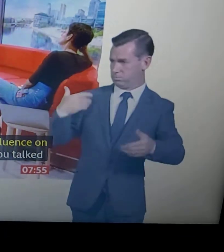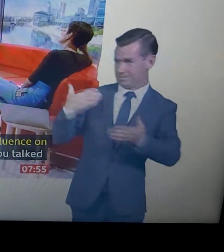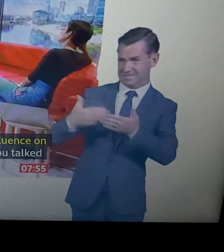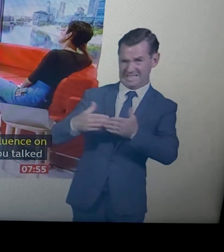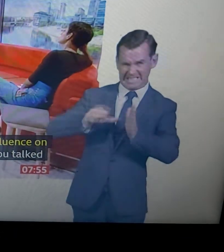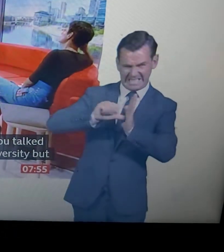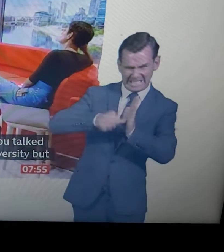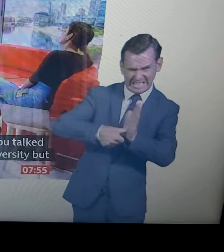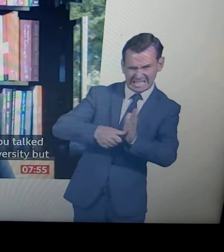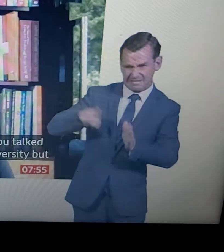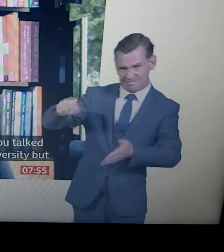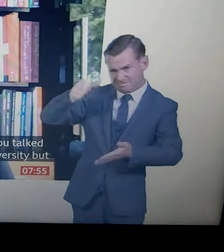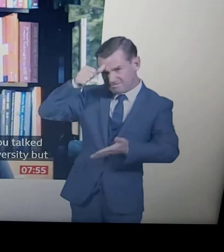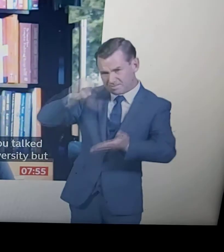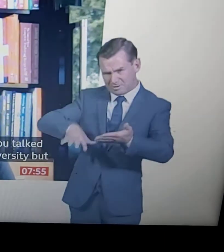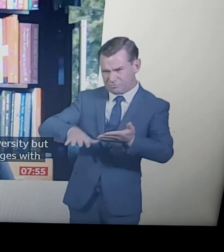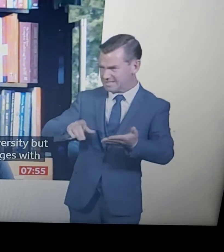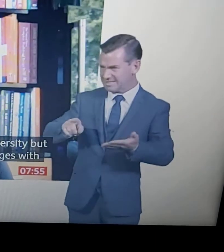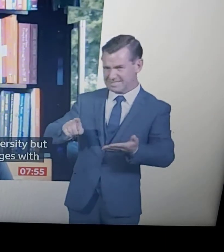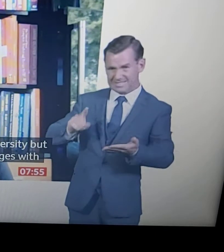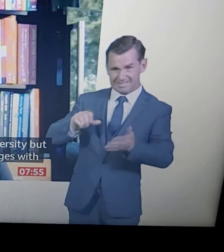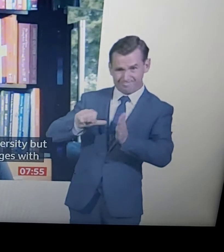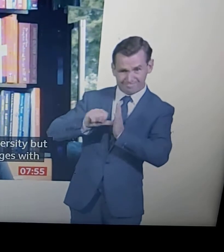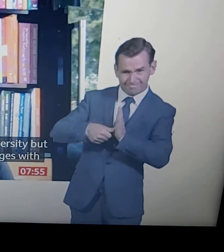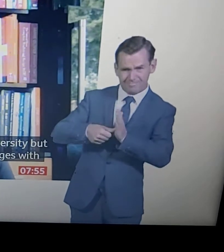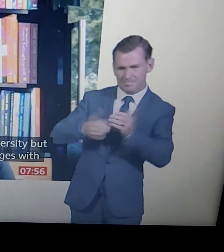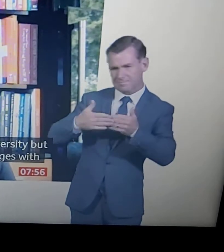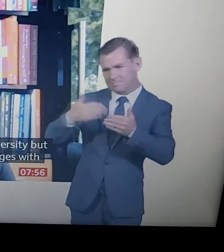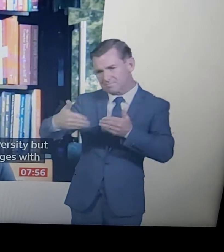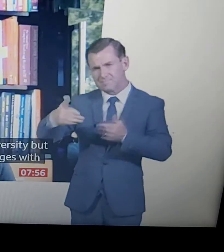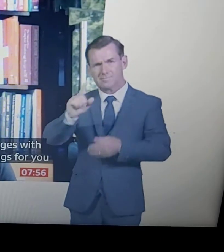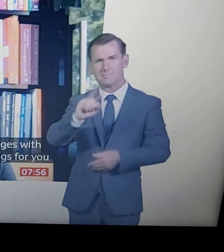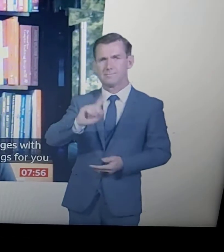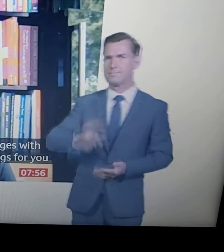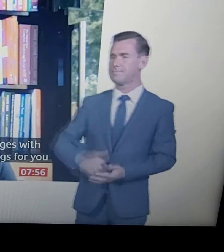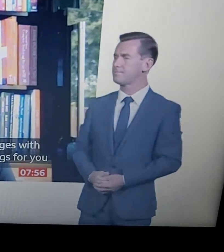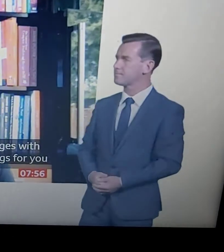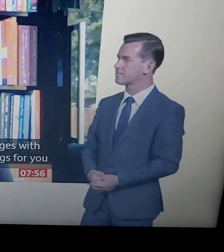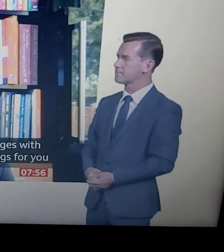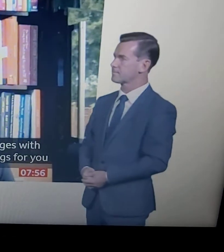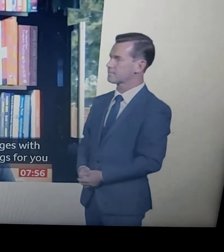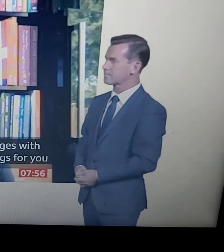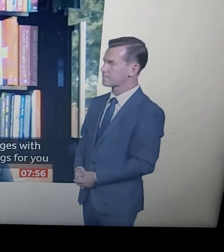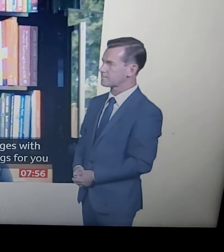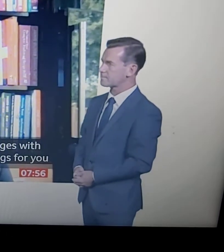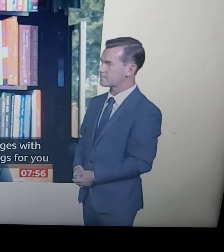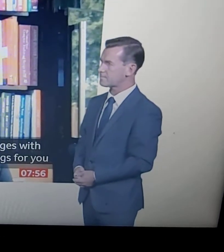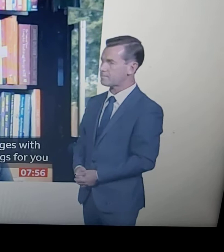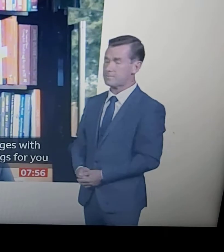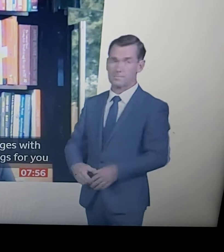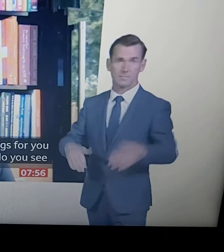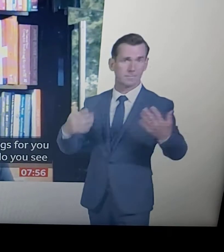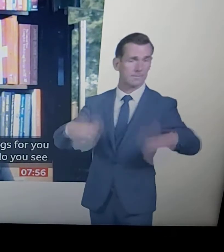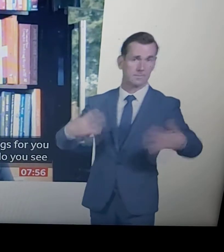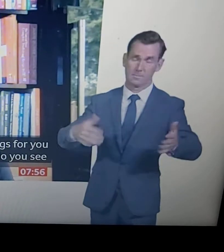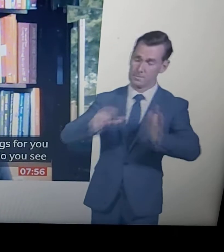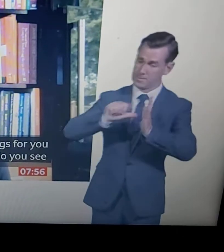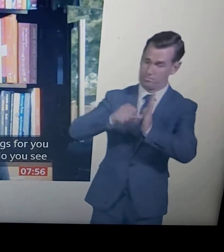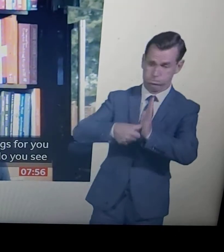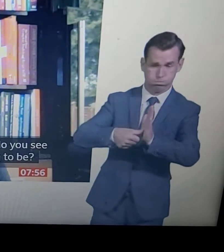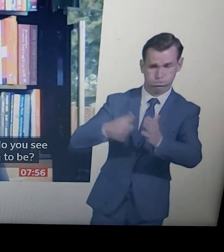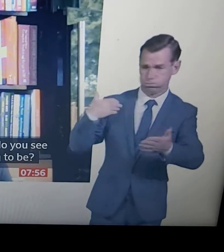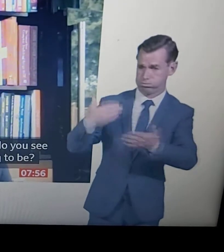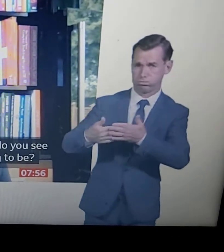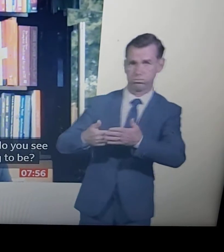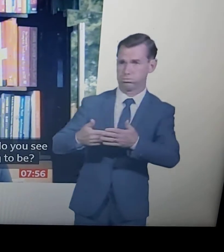how your work is going to be. There's been so many challenges, know, suppliers and manufacturers have closed. I